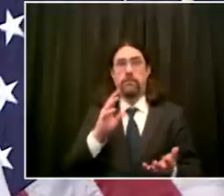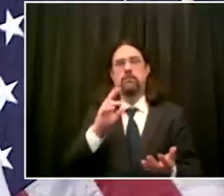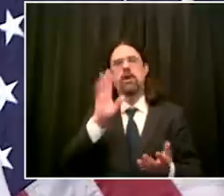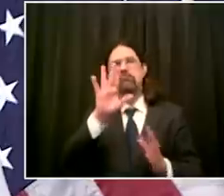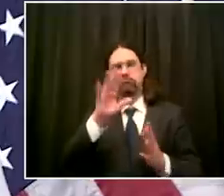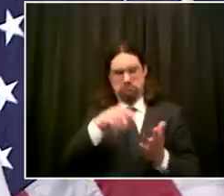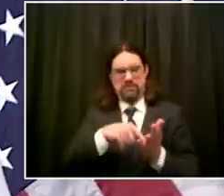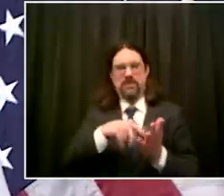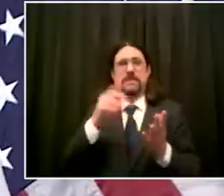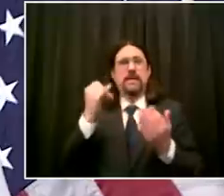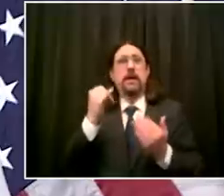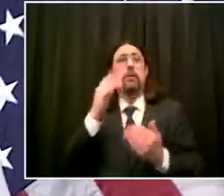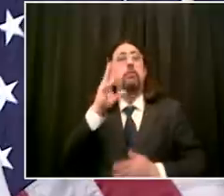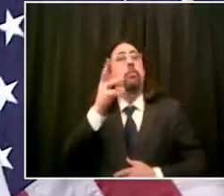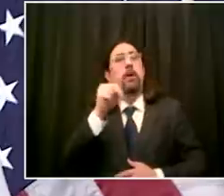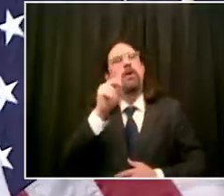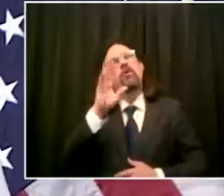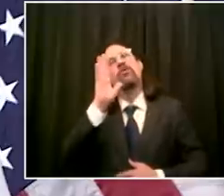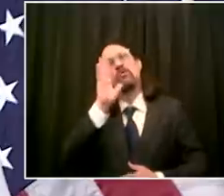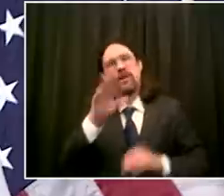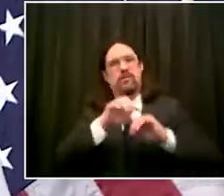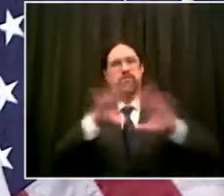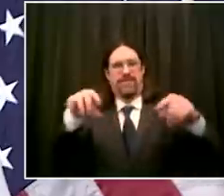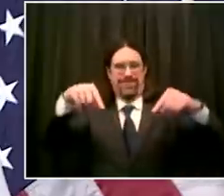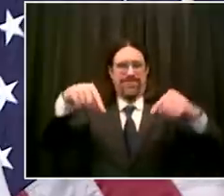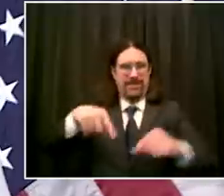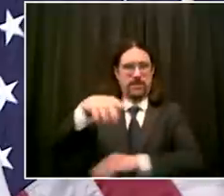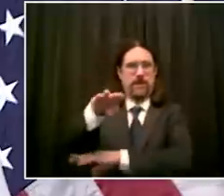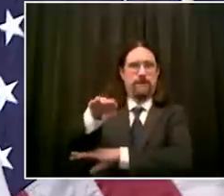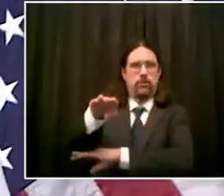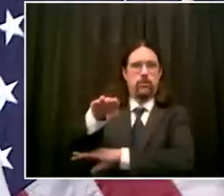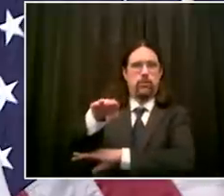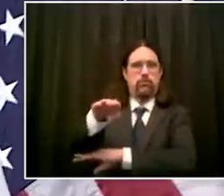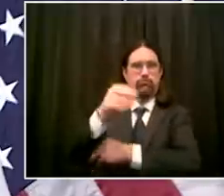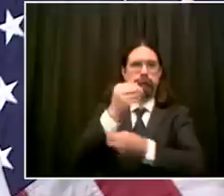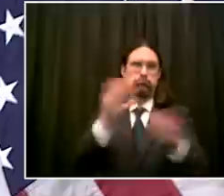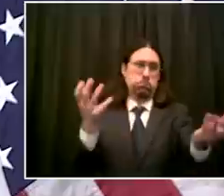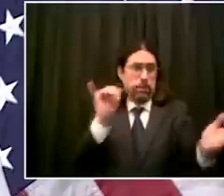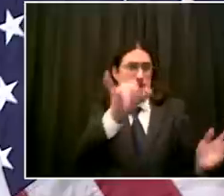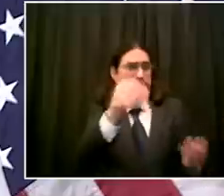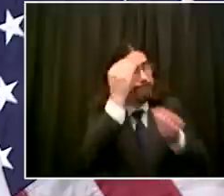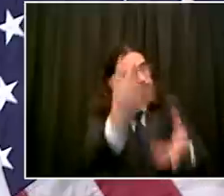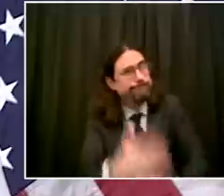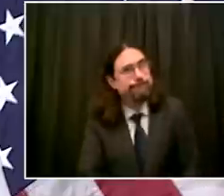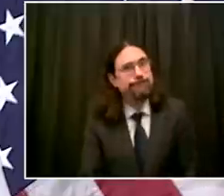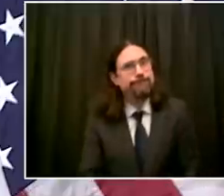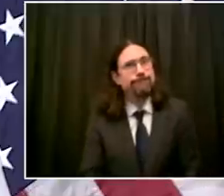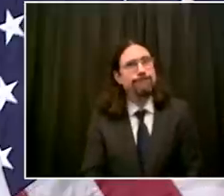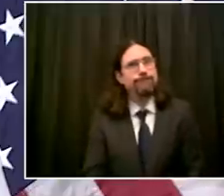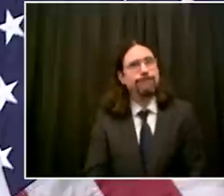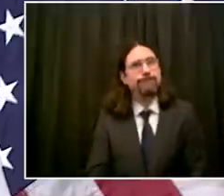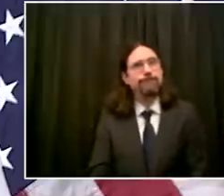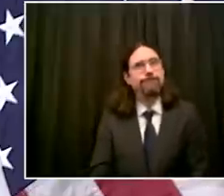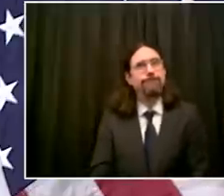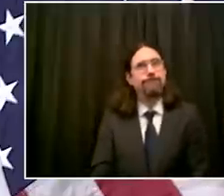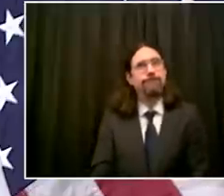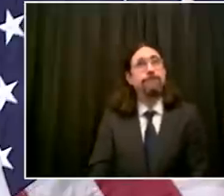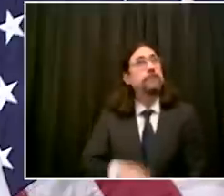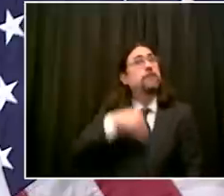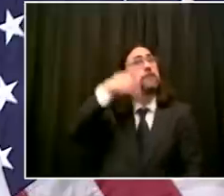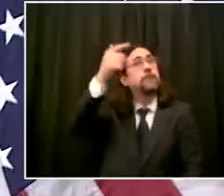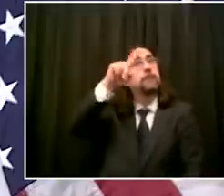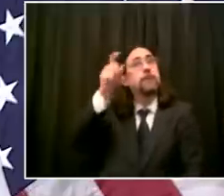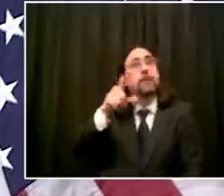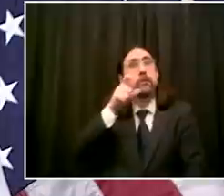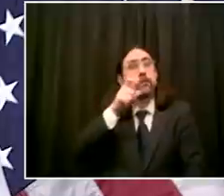mr mayor good morning how are you doing i'm doing well marcia how are you thank you so my questions today have to do with the